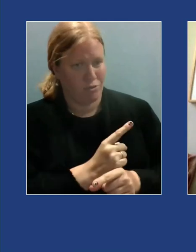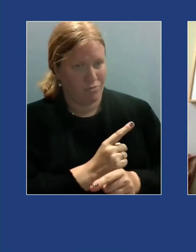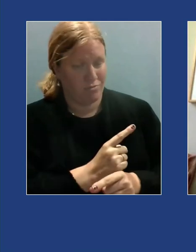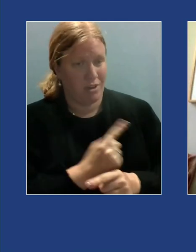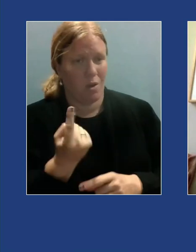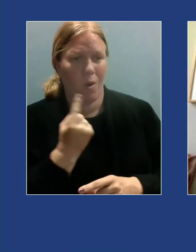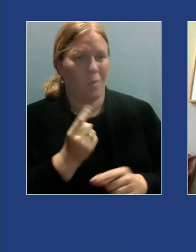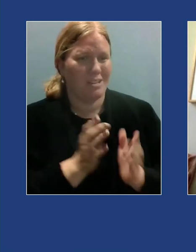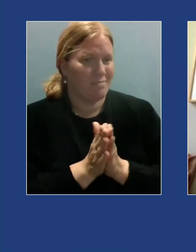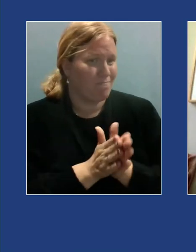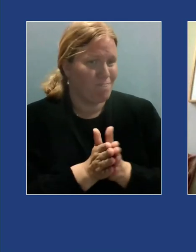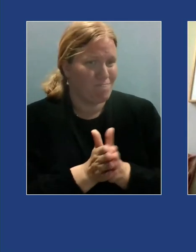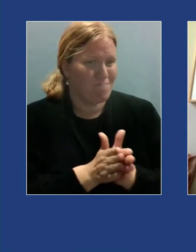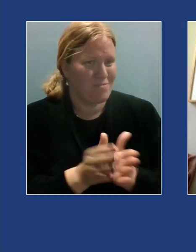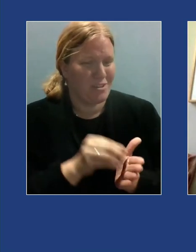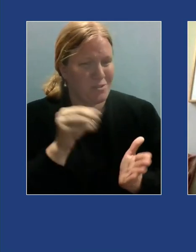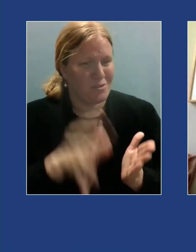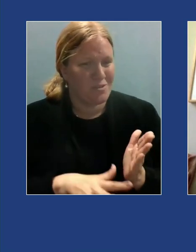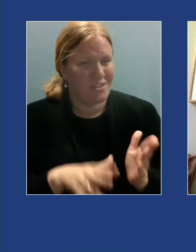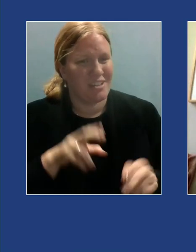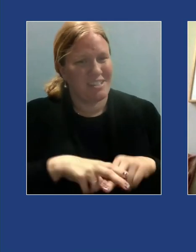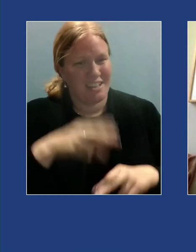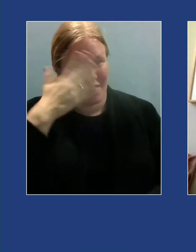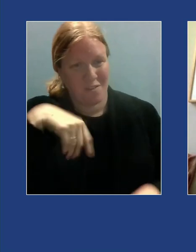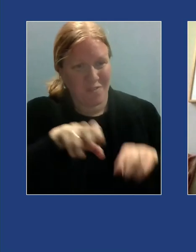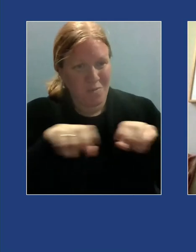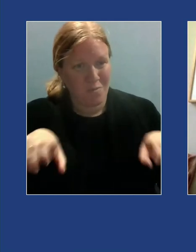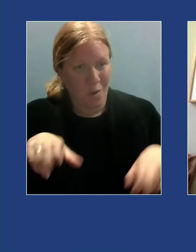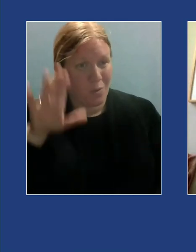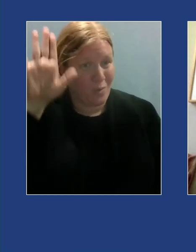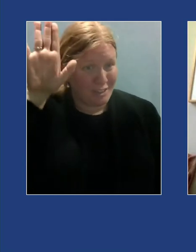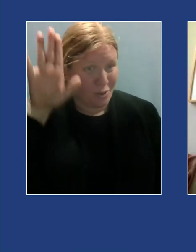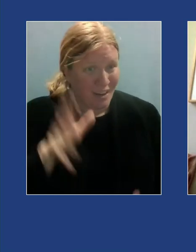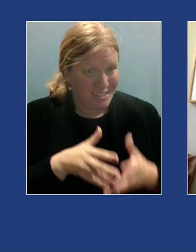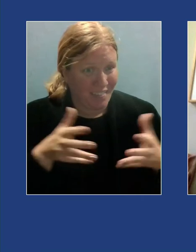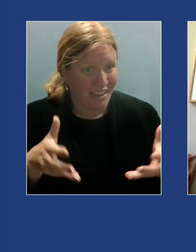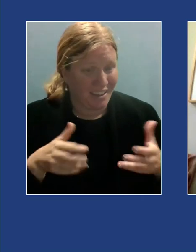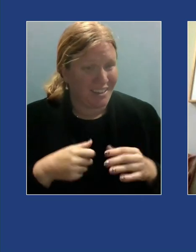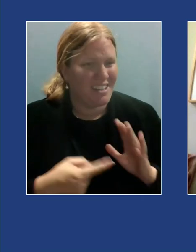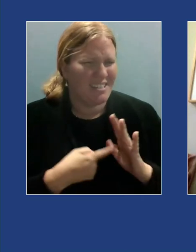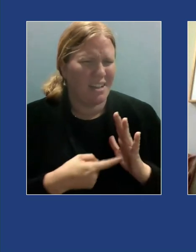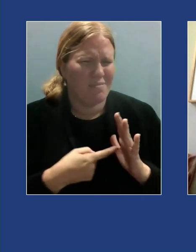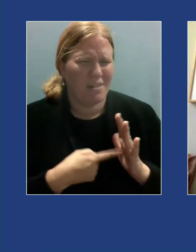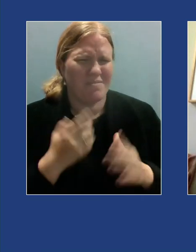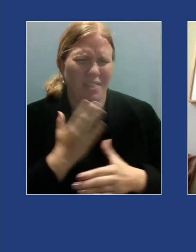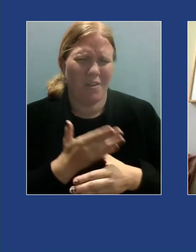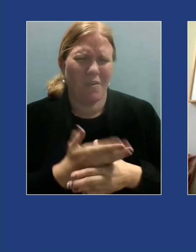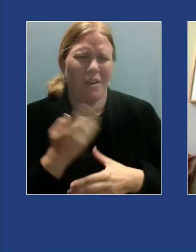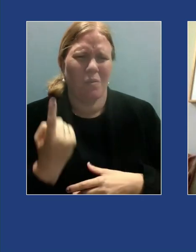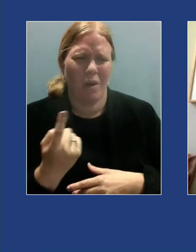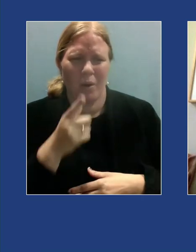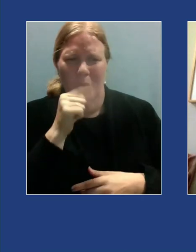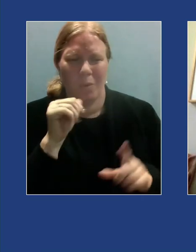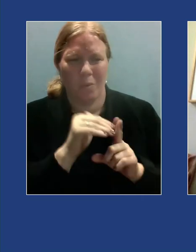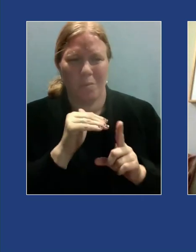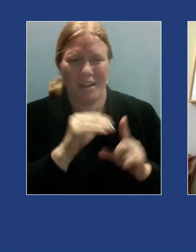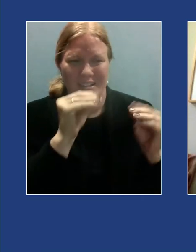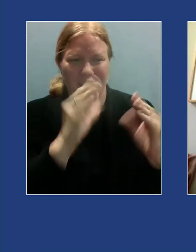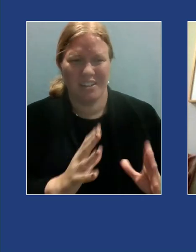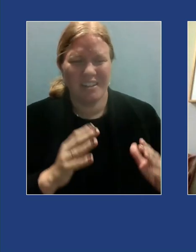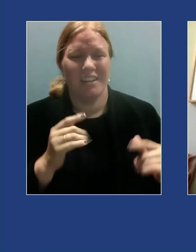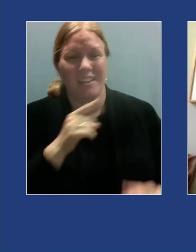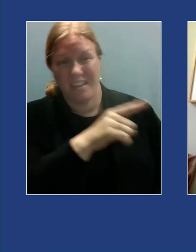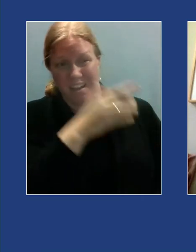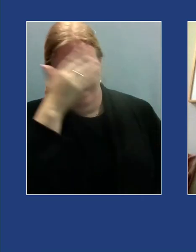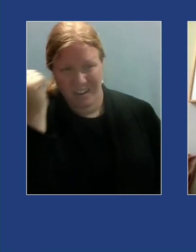over eager student the one who sits in the front row and raises her hand a lot sometimes even the annoying one who reminds the teacher that he or